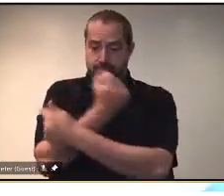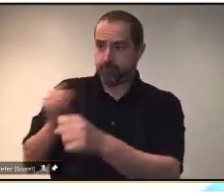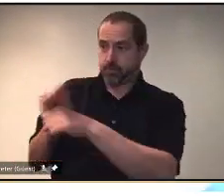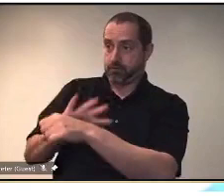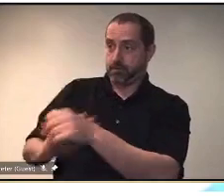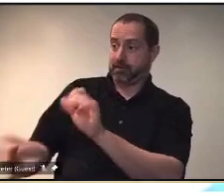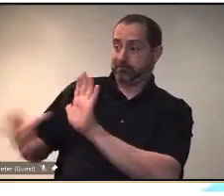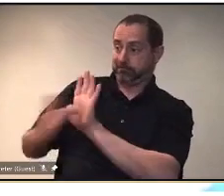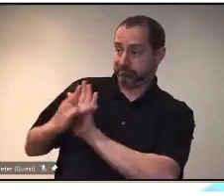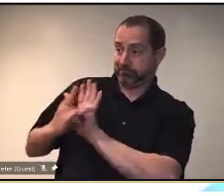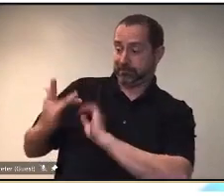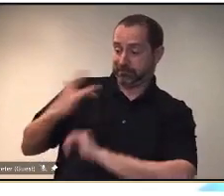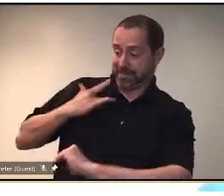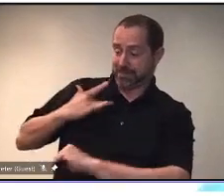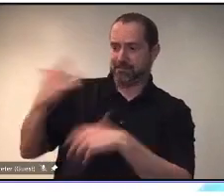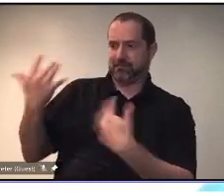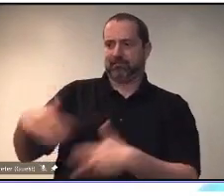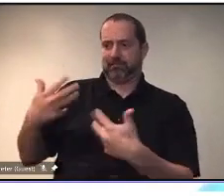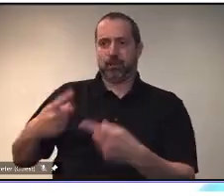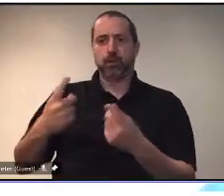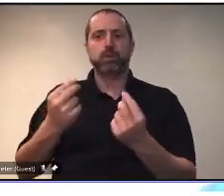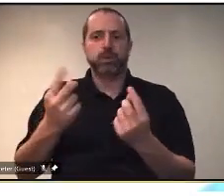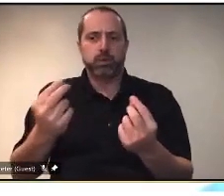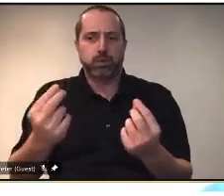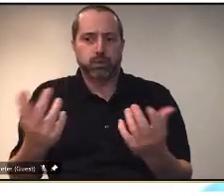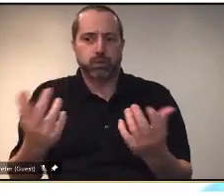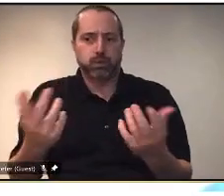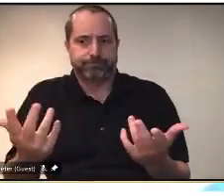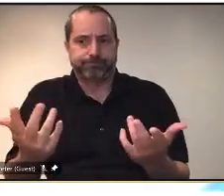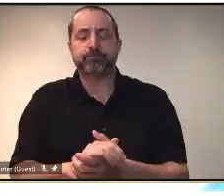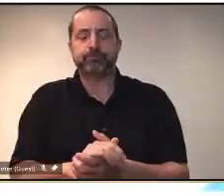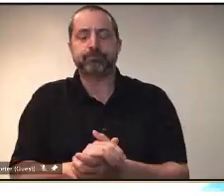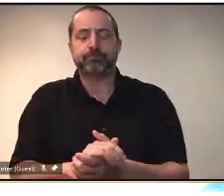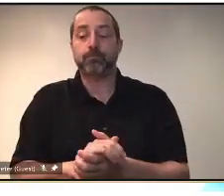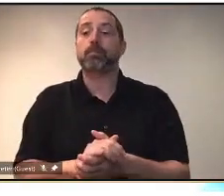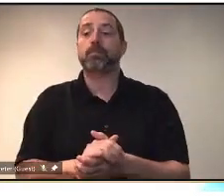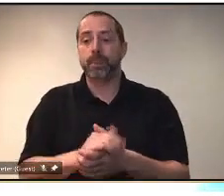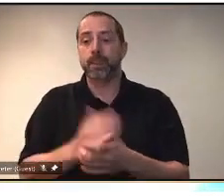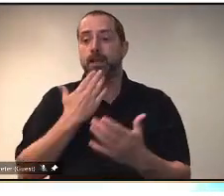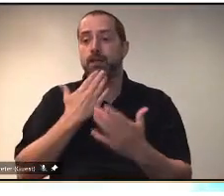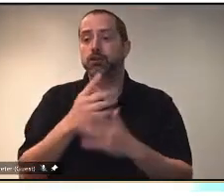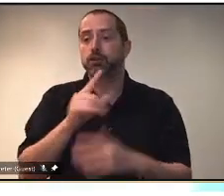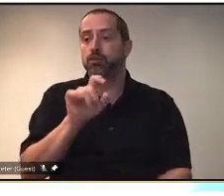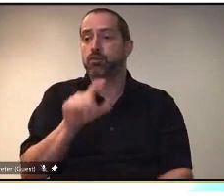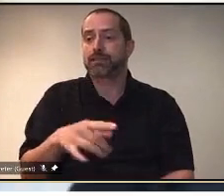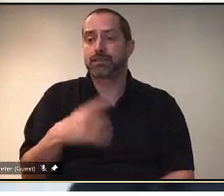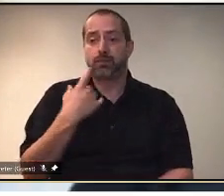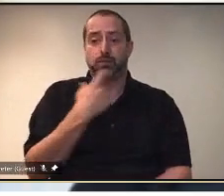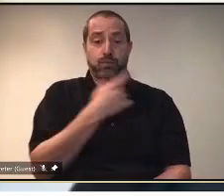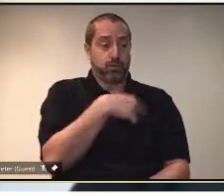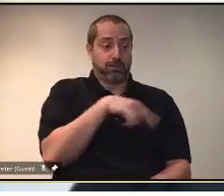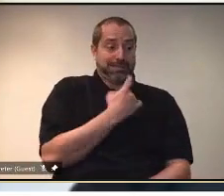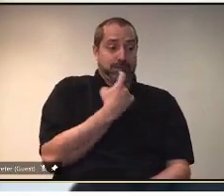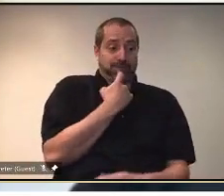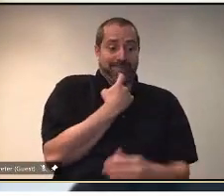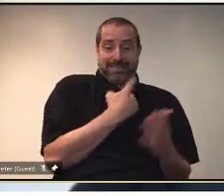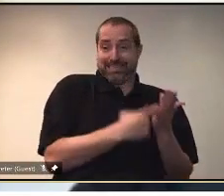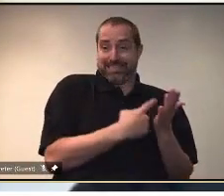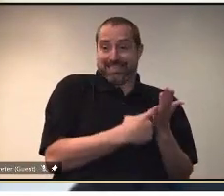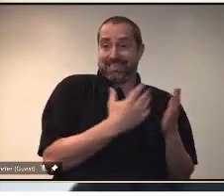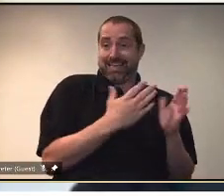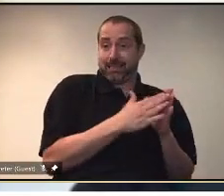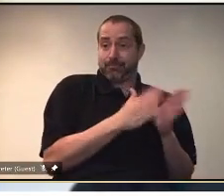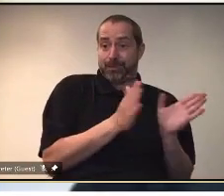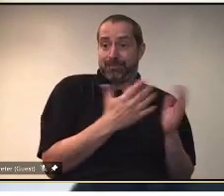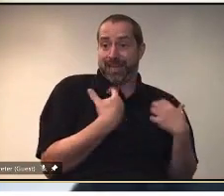thanks adam it's a great question we just actually discussed this this morning at our public health briefing it's something that we're currently looking